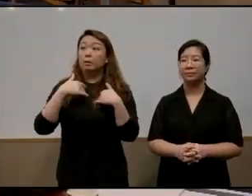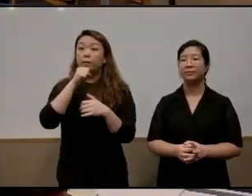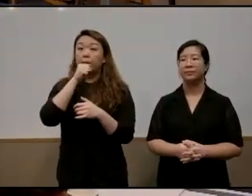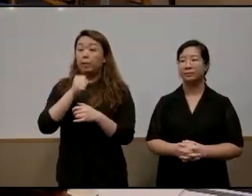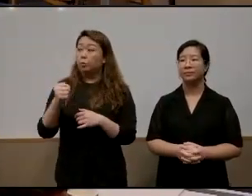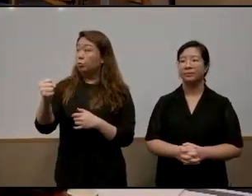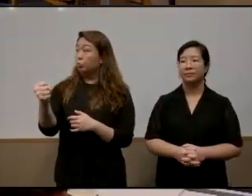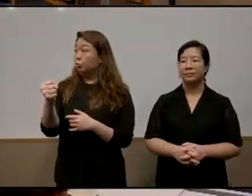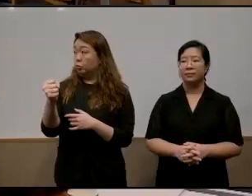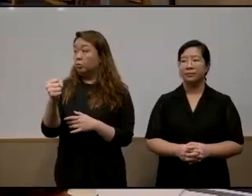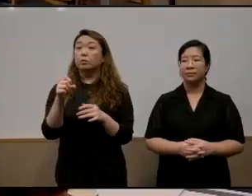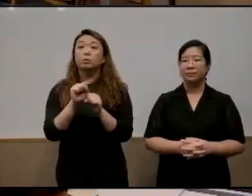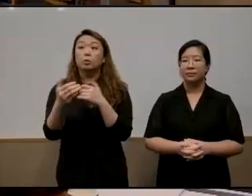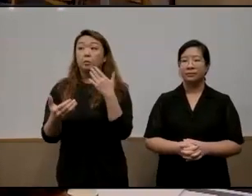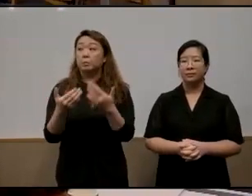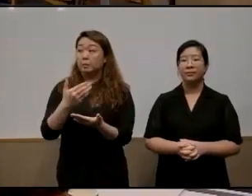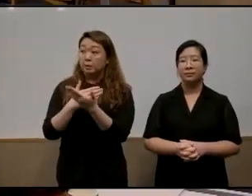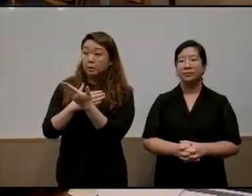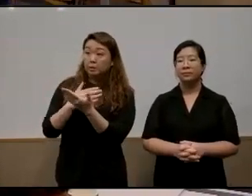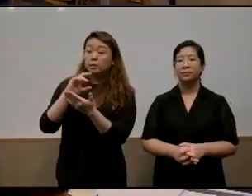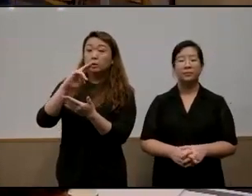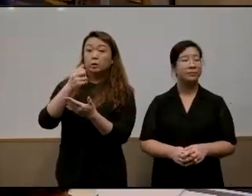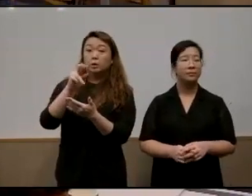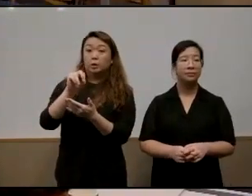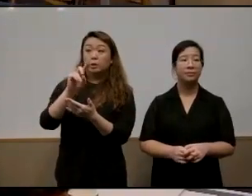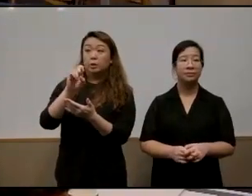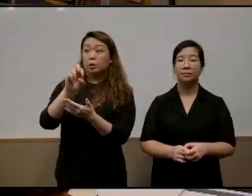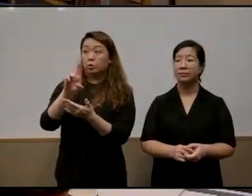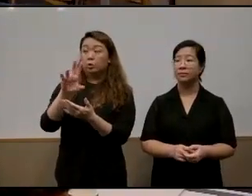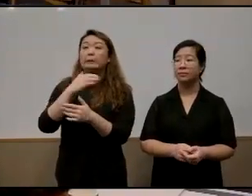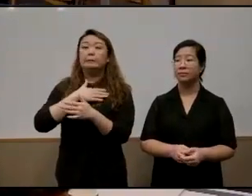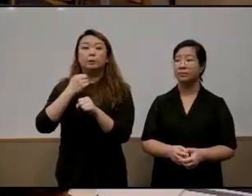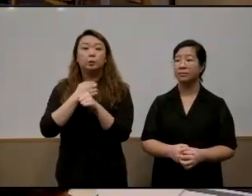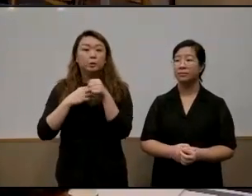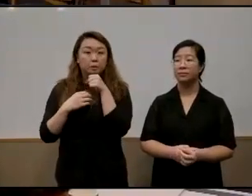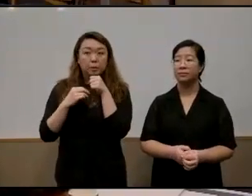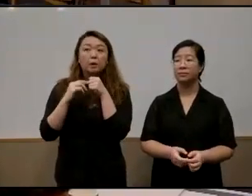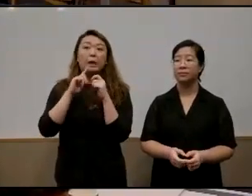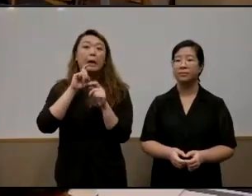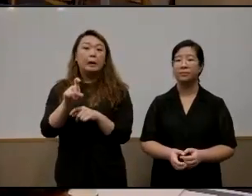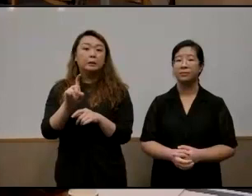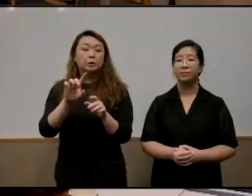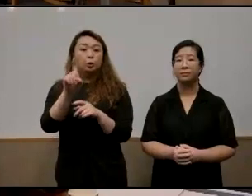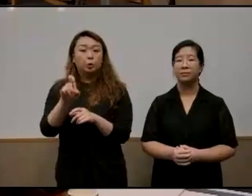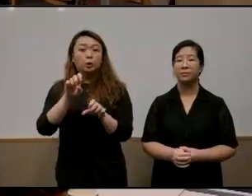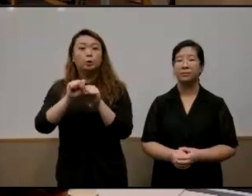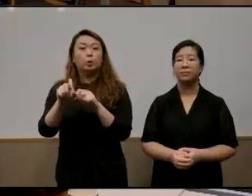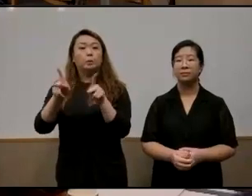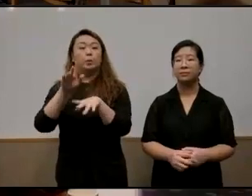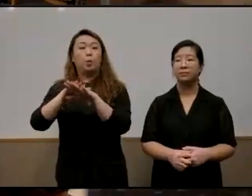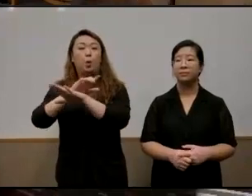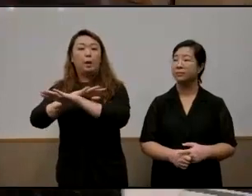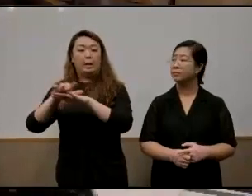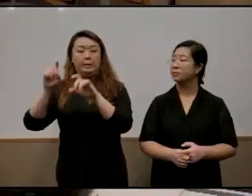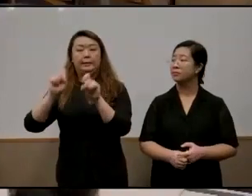being passed around so maybe channel first and then visual could you all please use the microphones when asking your questions uh so the audience from zoom can hear yeah